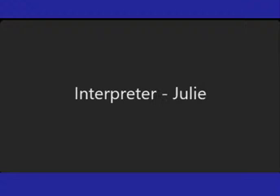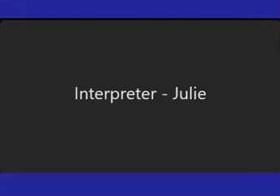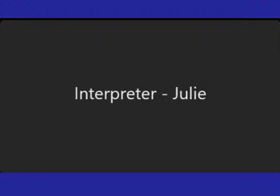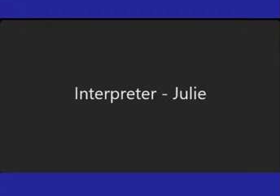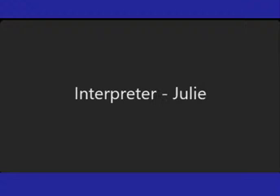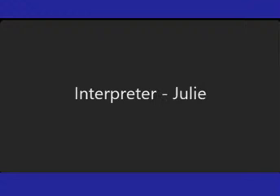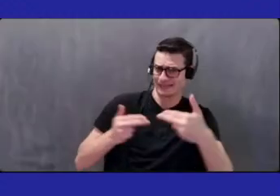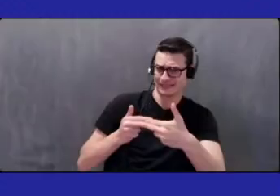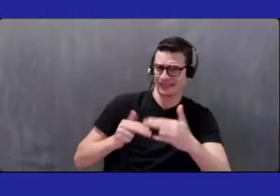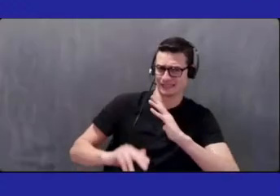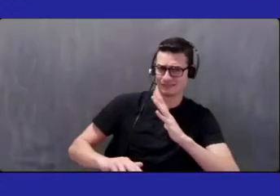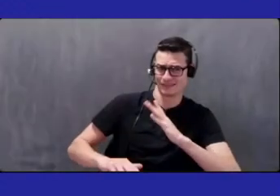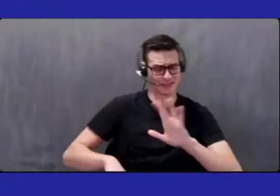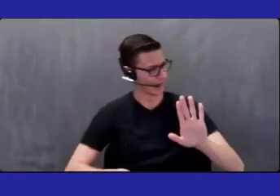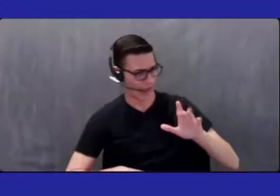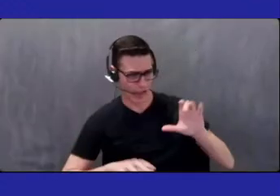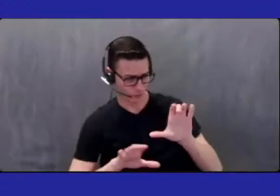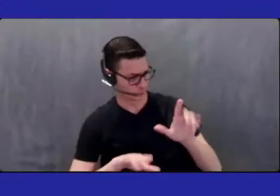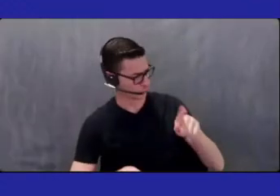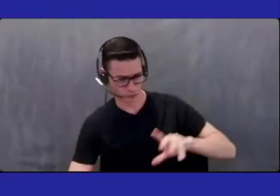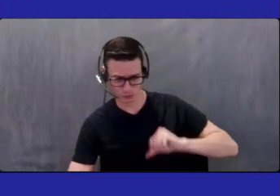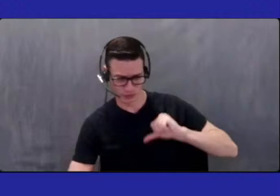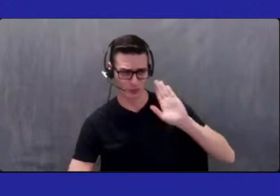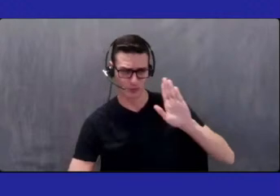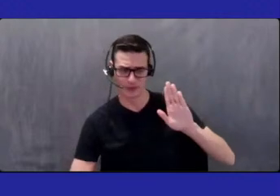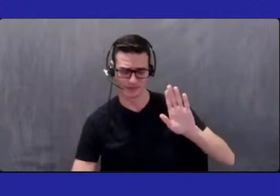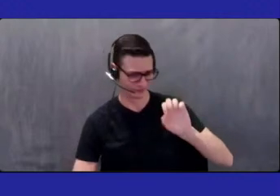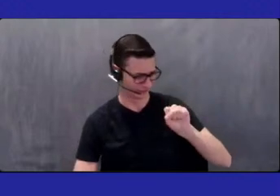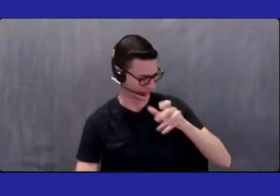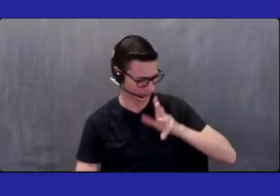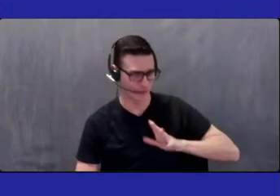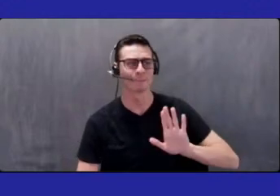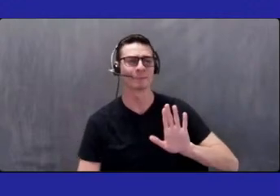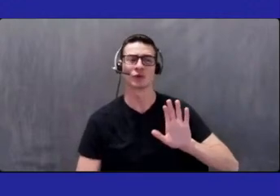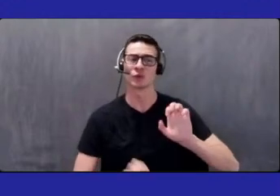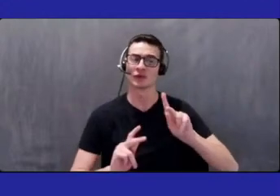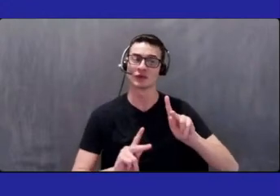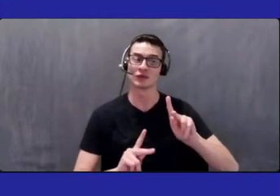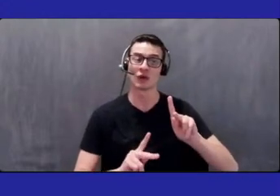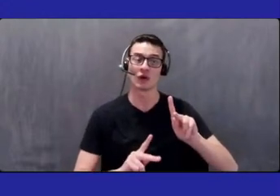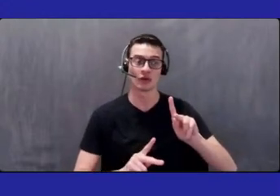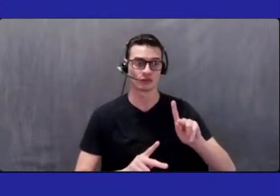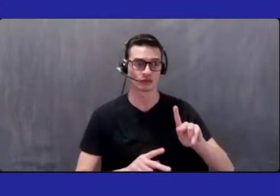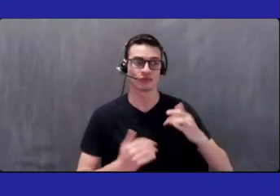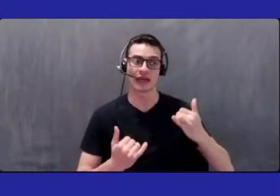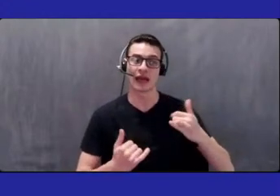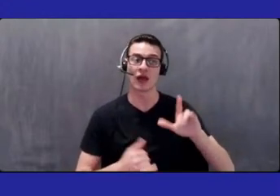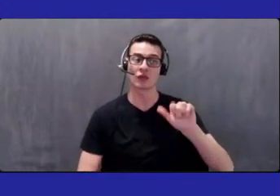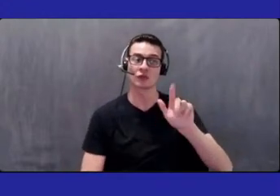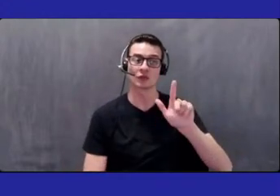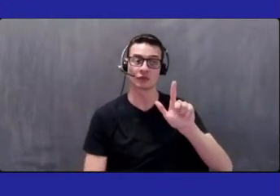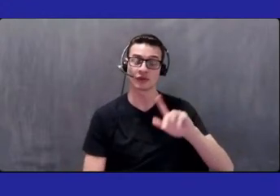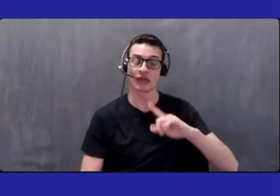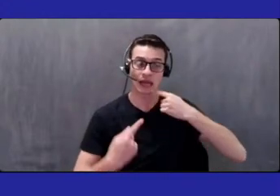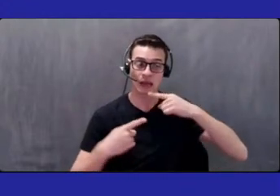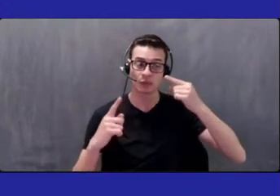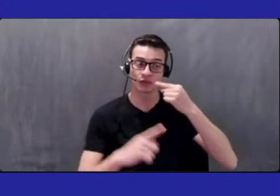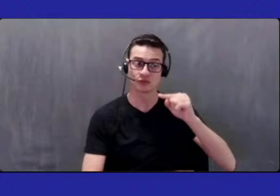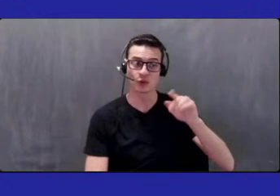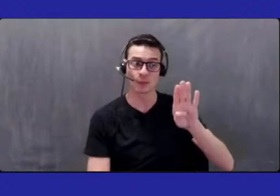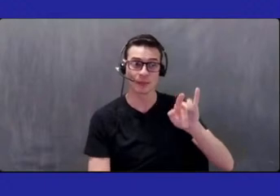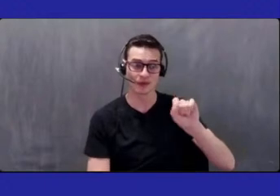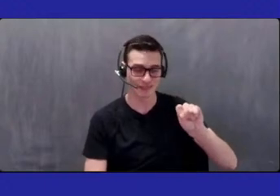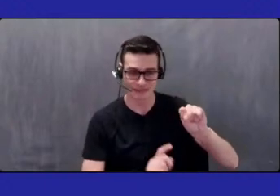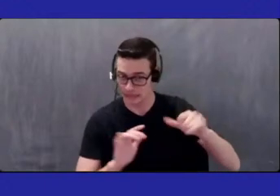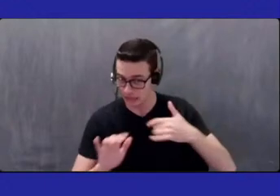do you proud, ma'am. I'll do you proud. Okay, so for 2023 accomplishments, Morrisenia has, excuse me, Velvus has had,